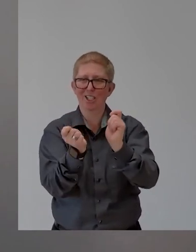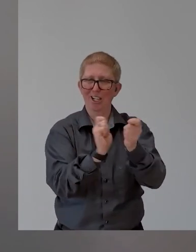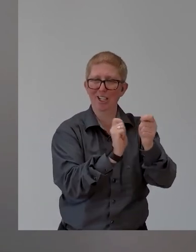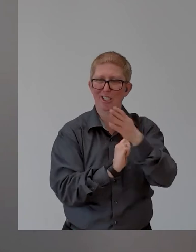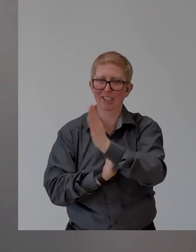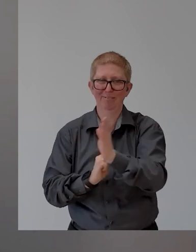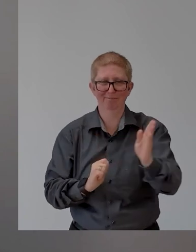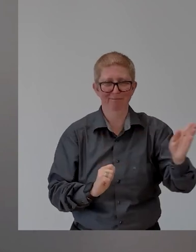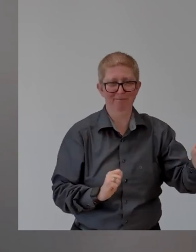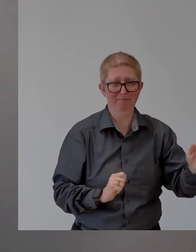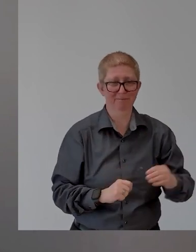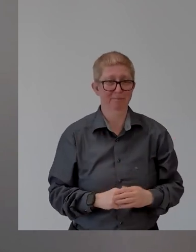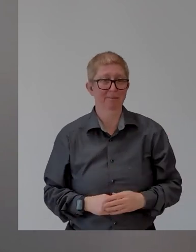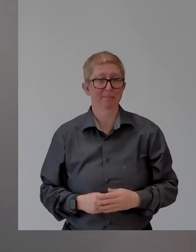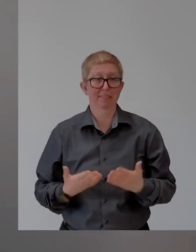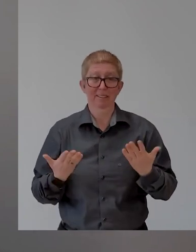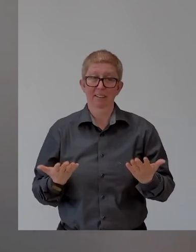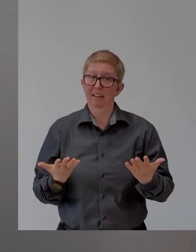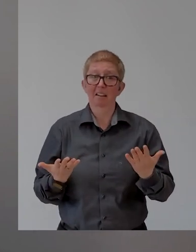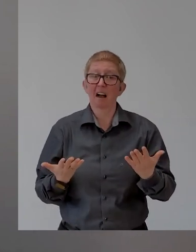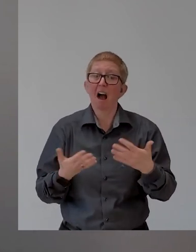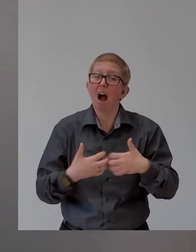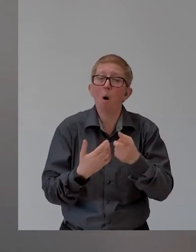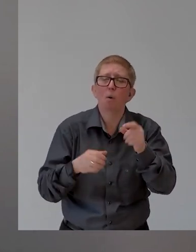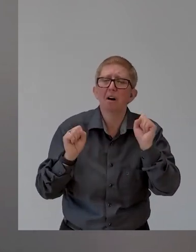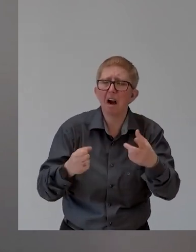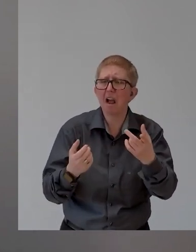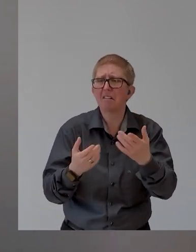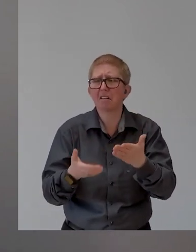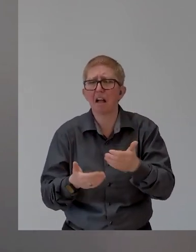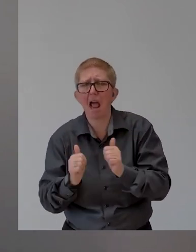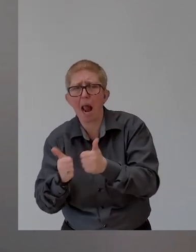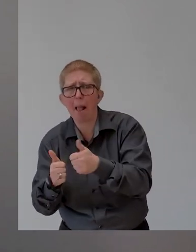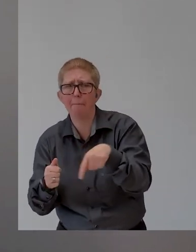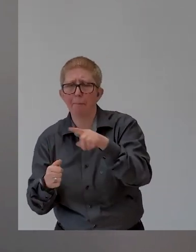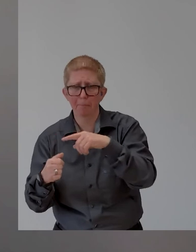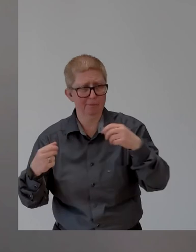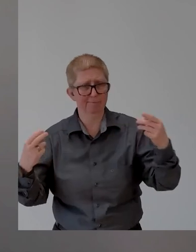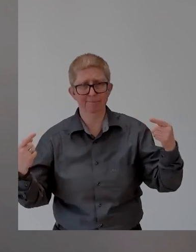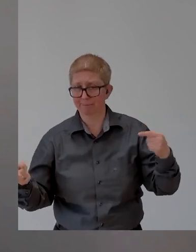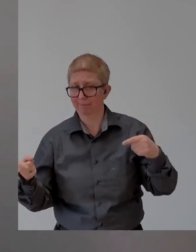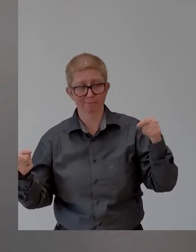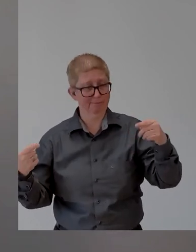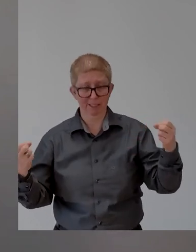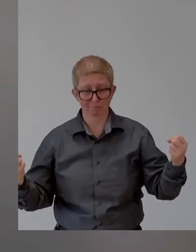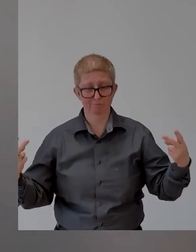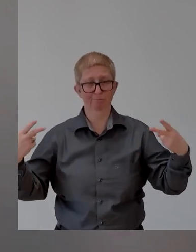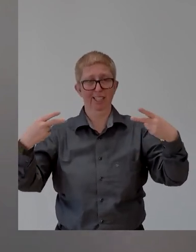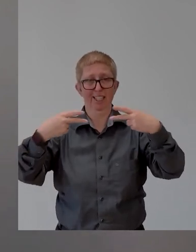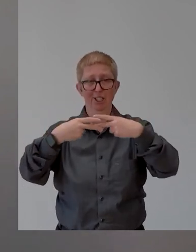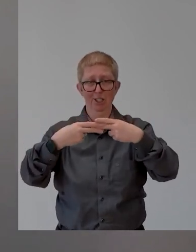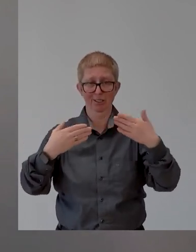be the bridging gap, um, in that new frame of reference that you're going to speak to, to help high potential talent